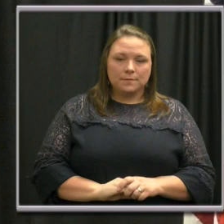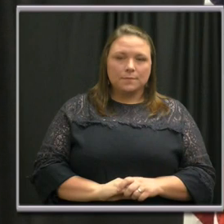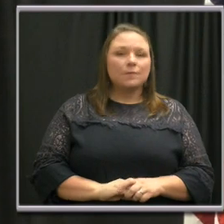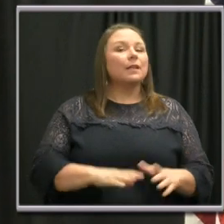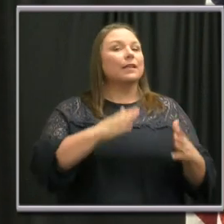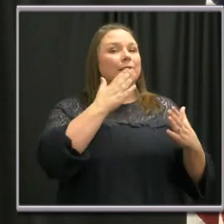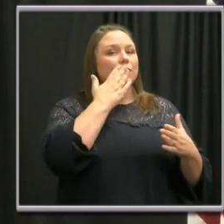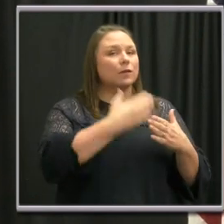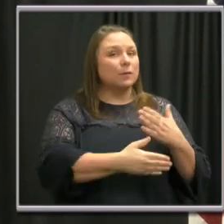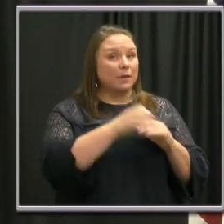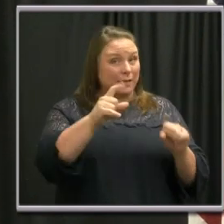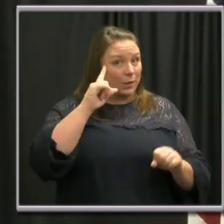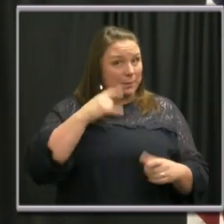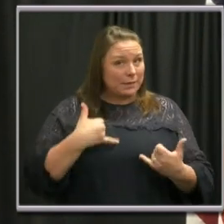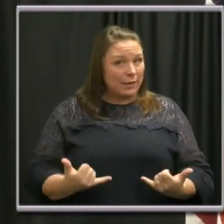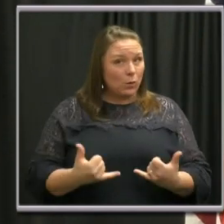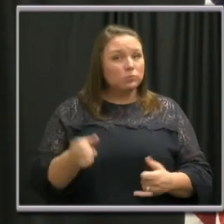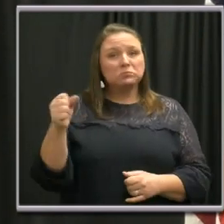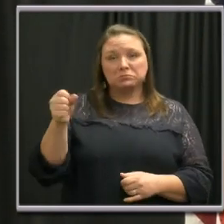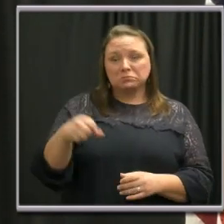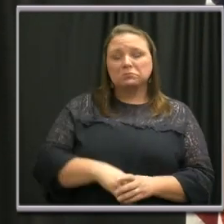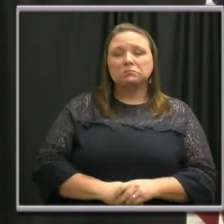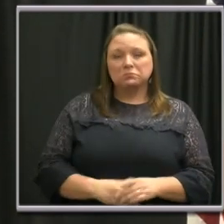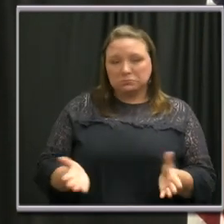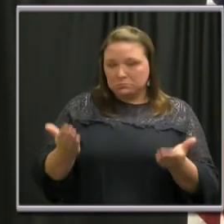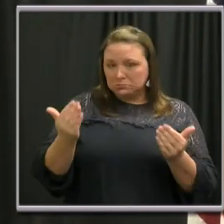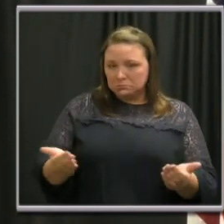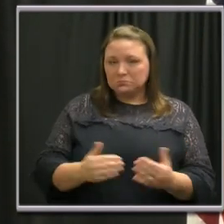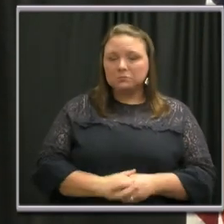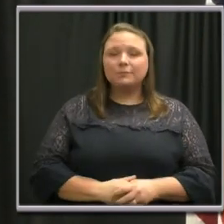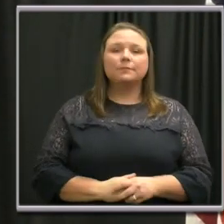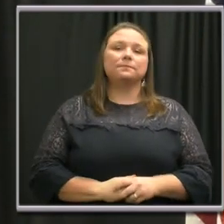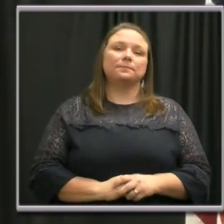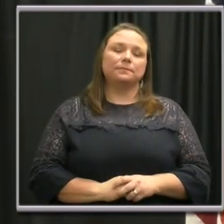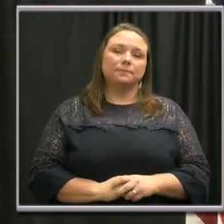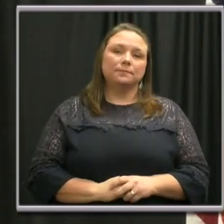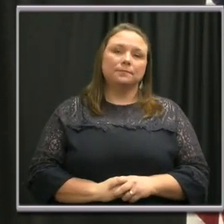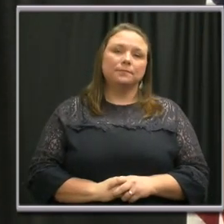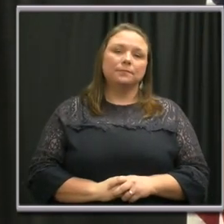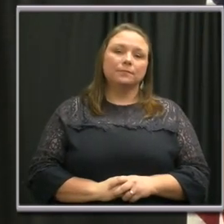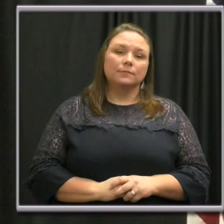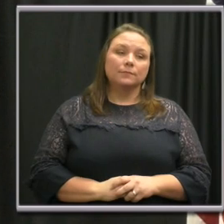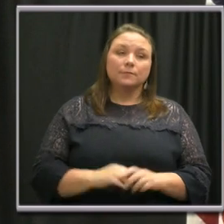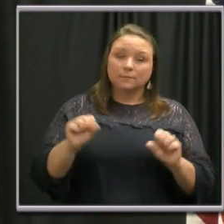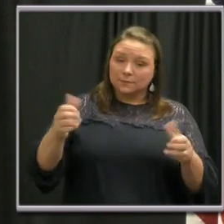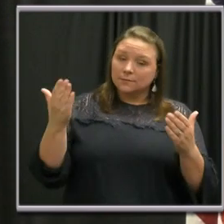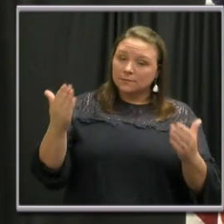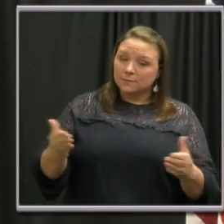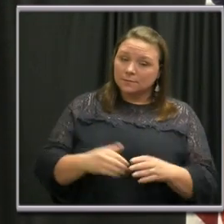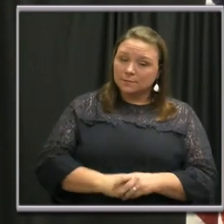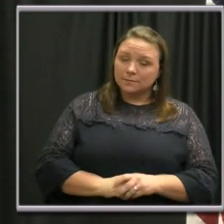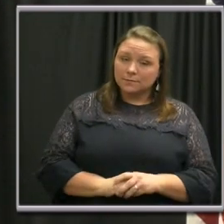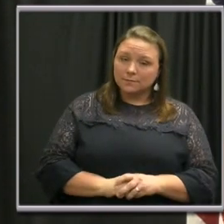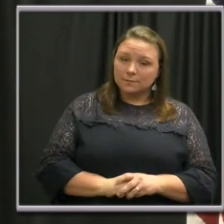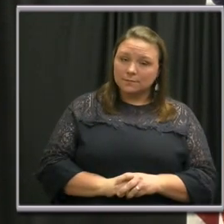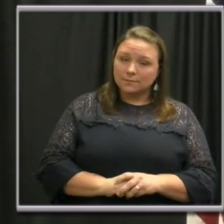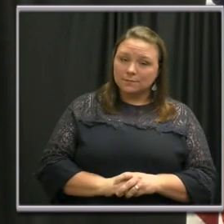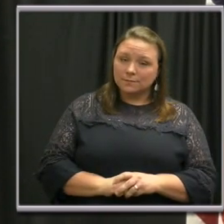Thank you. Good morning. Can you guys hear me? Yes. Go ahead, Tosin. Can you guys hear me? Yes. Can you hear us?